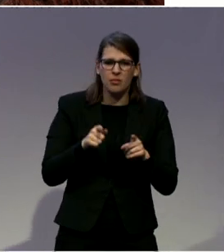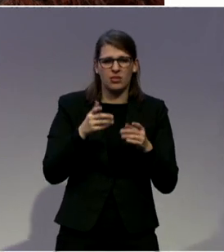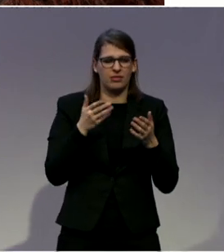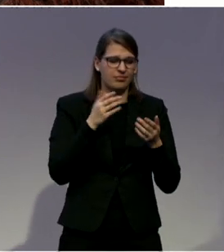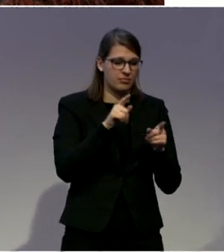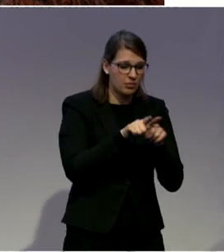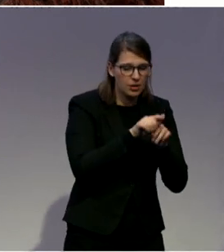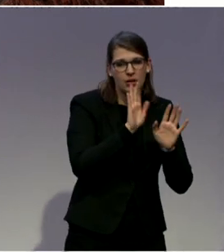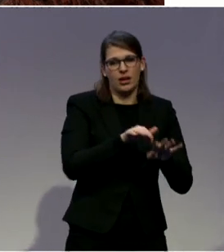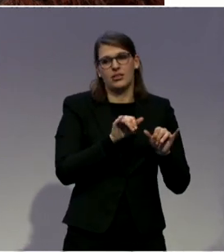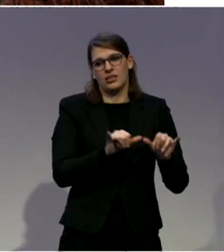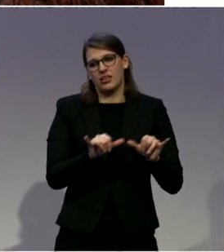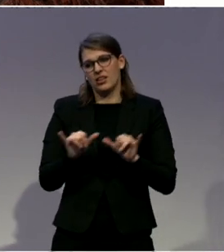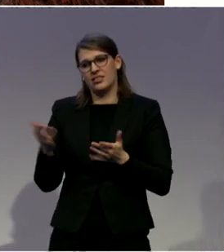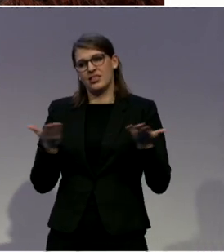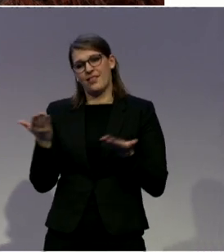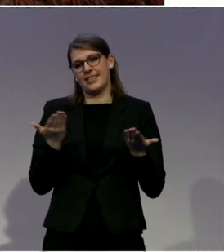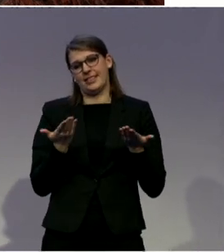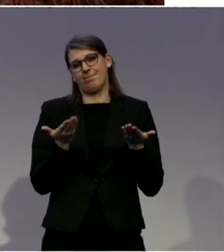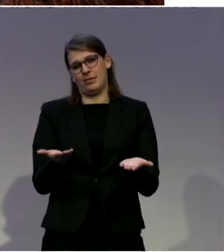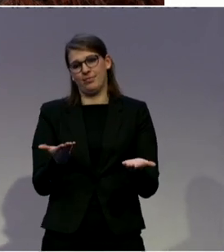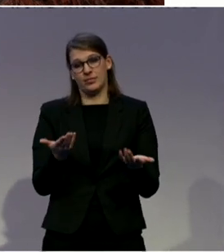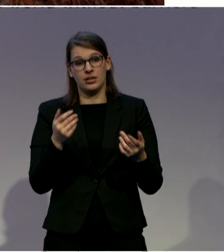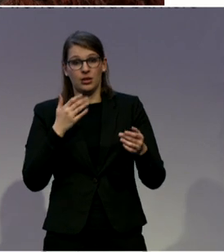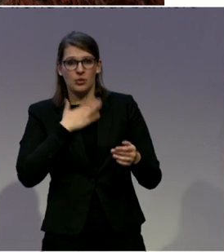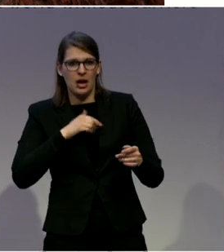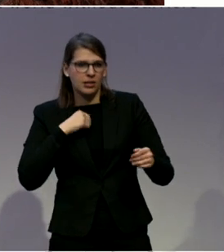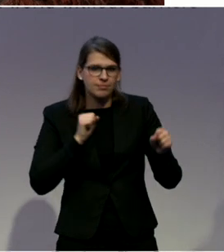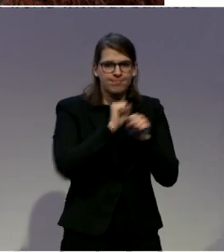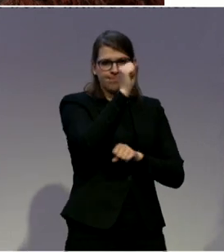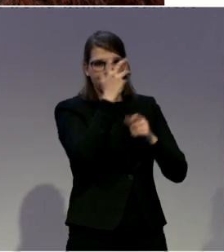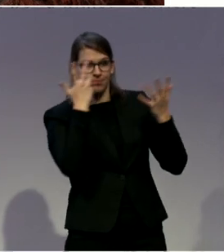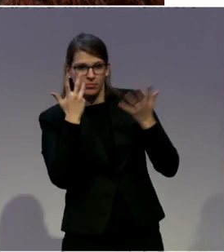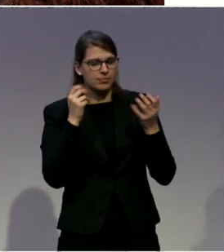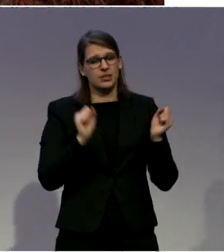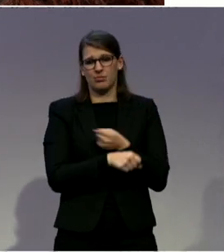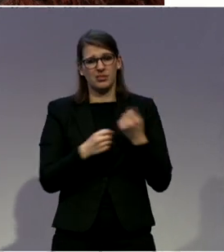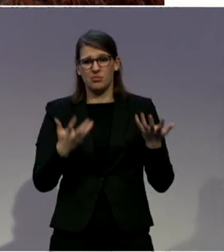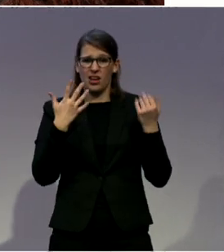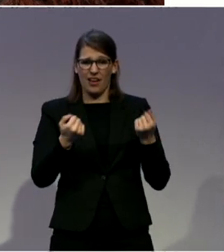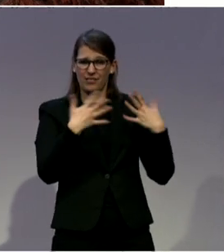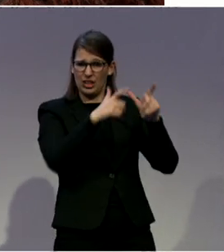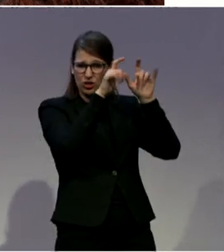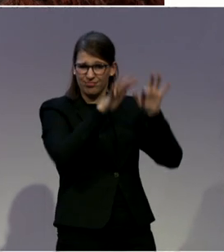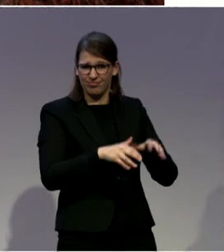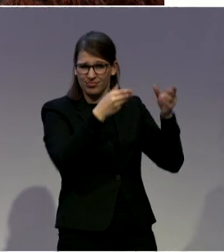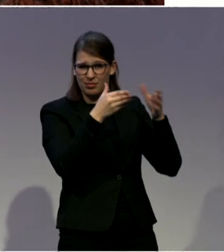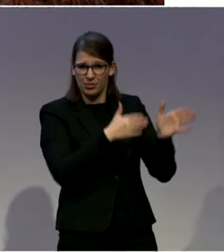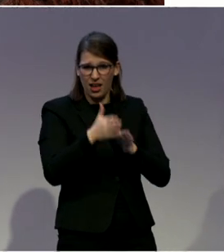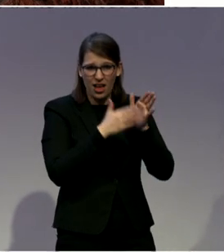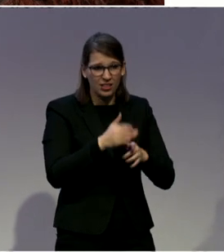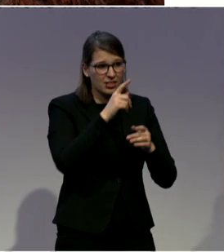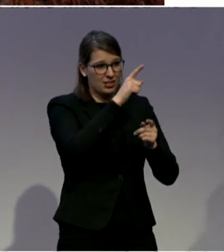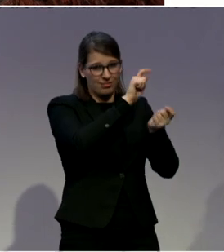be discussed, because you had the policy over on one side and practice on the other. So even engaging in discussions and